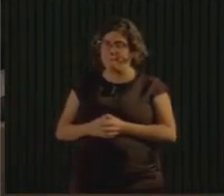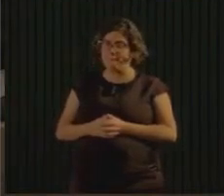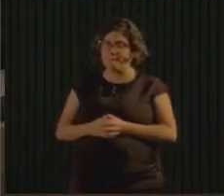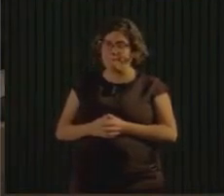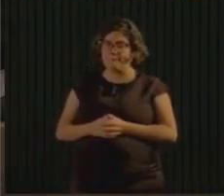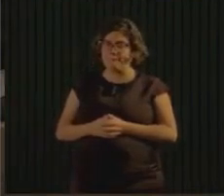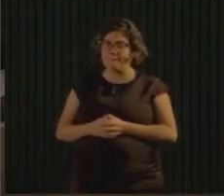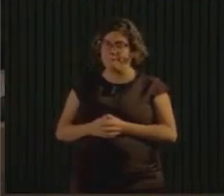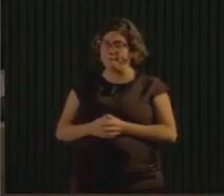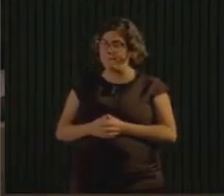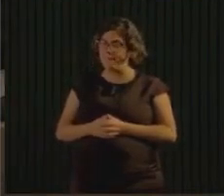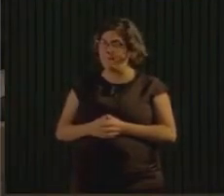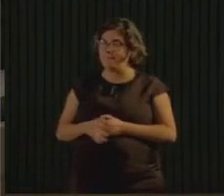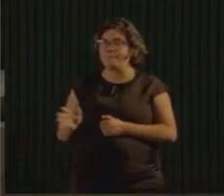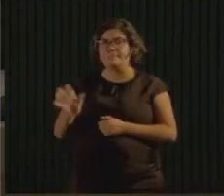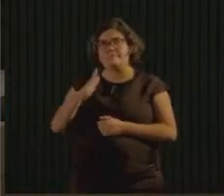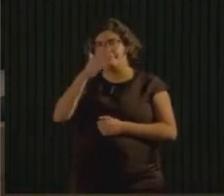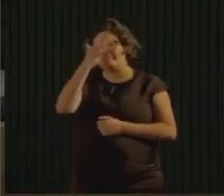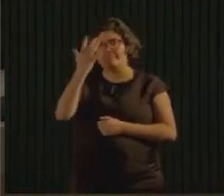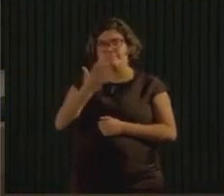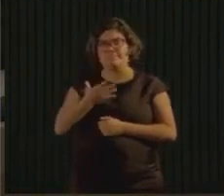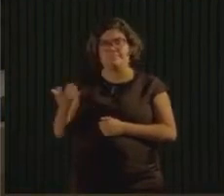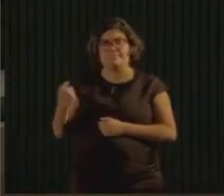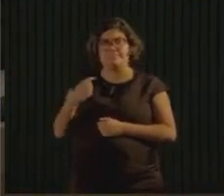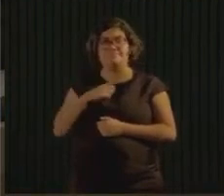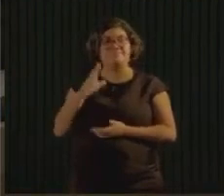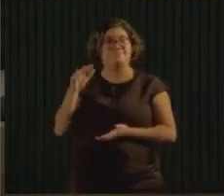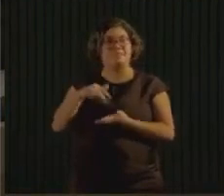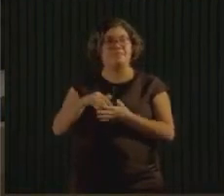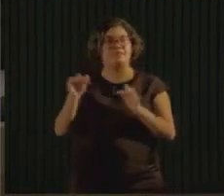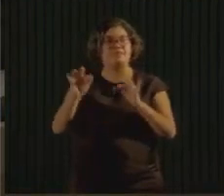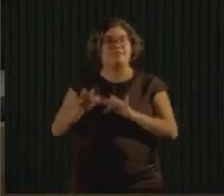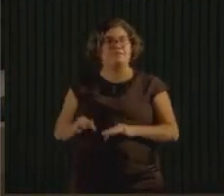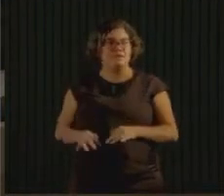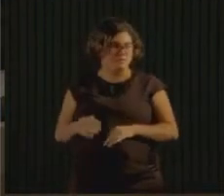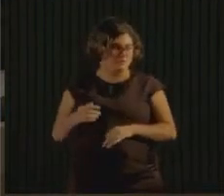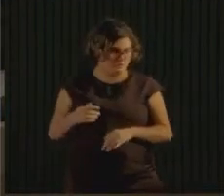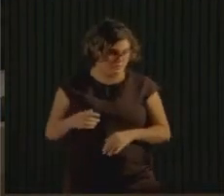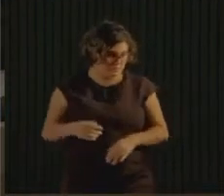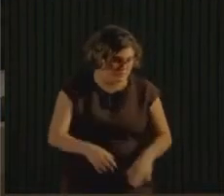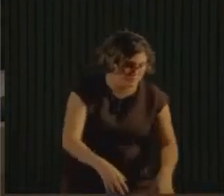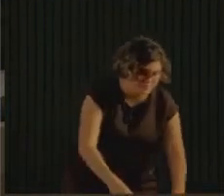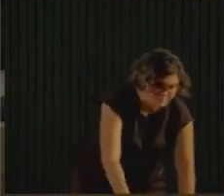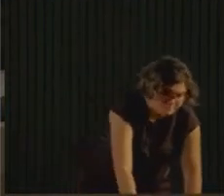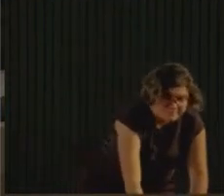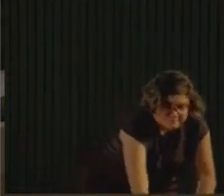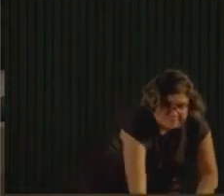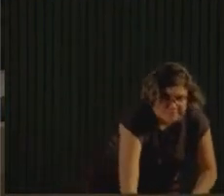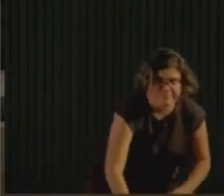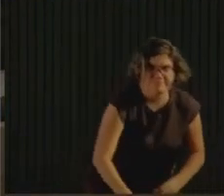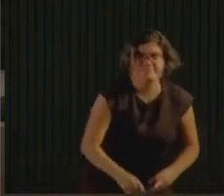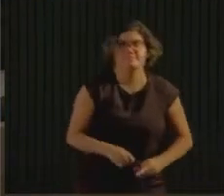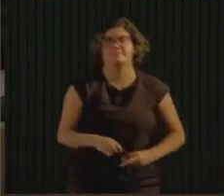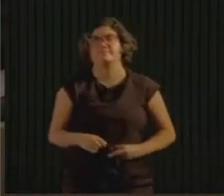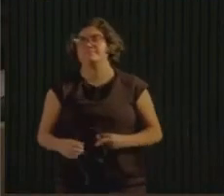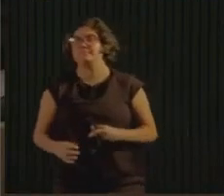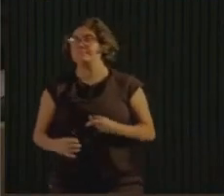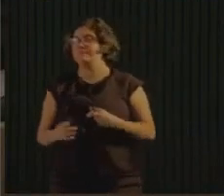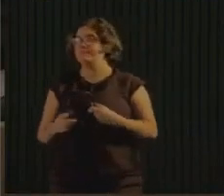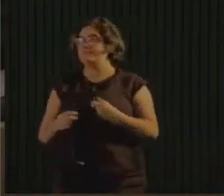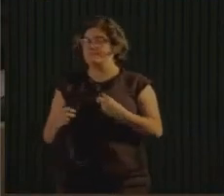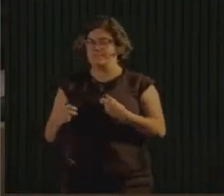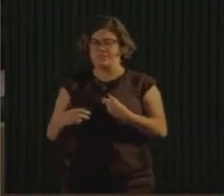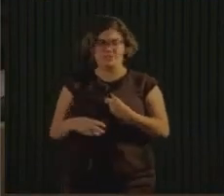Olá, pessoal. Eu sou Ruth Abbey, da U Zero Waste, U.S.A. e estou alegre de estar aqui com vocês para falar